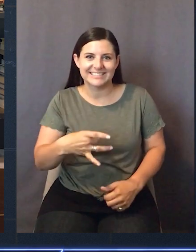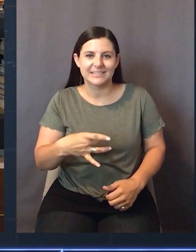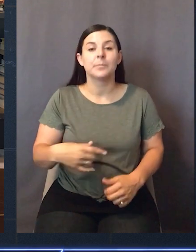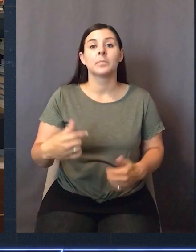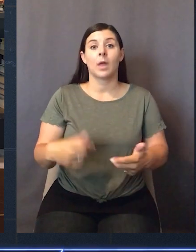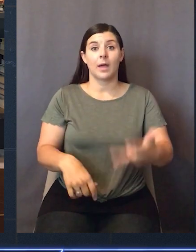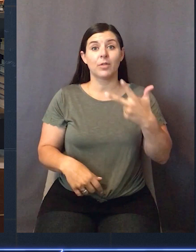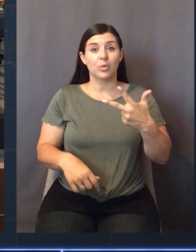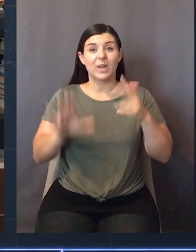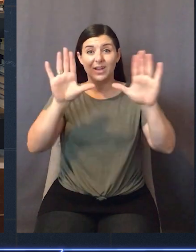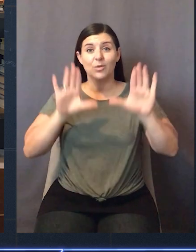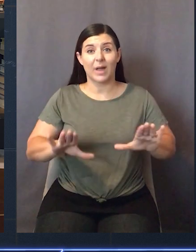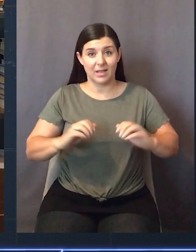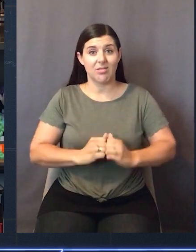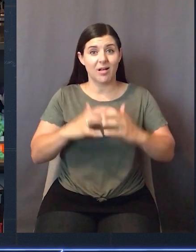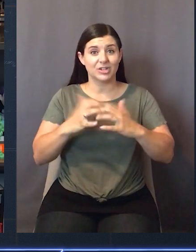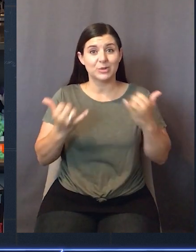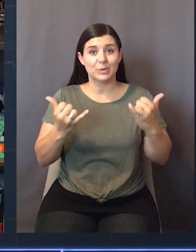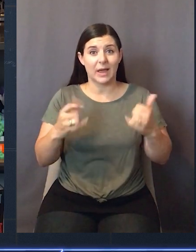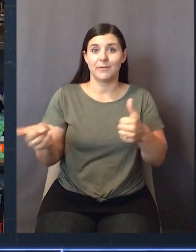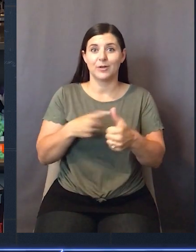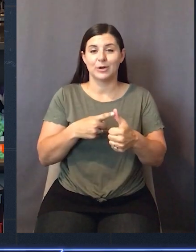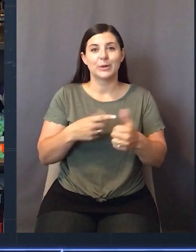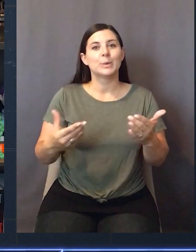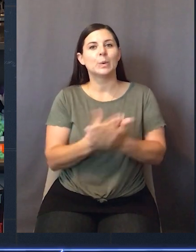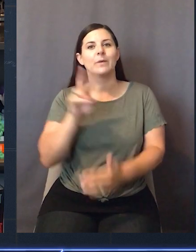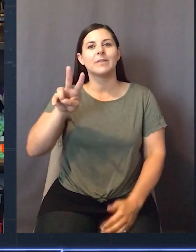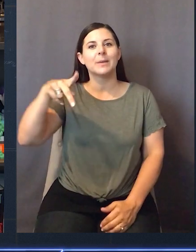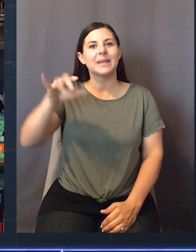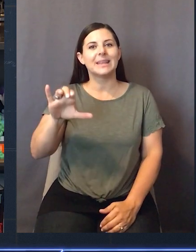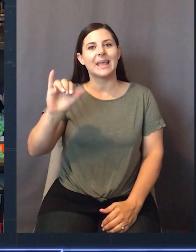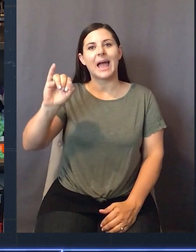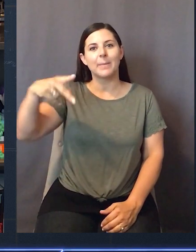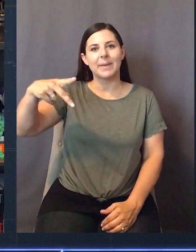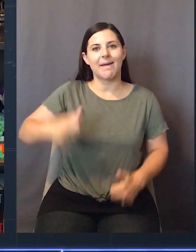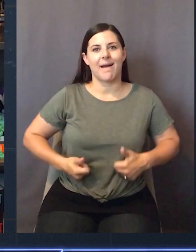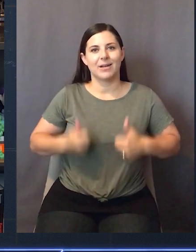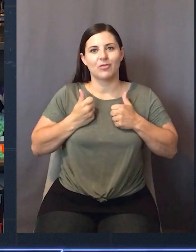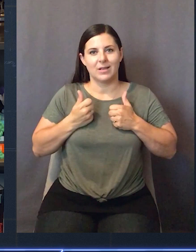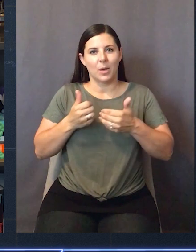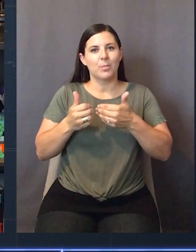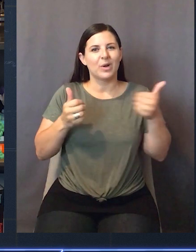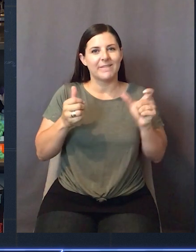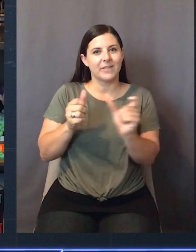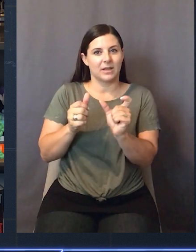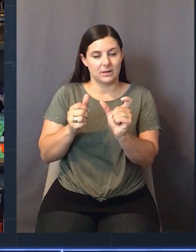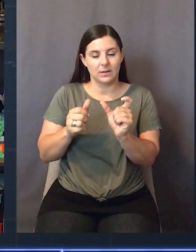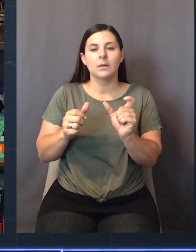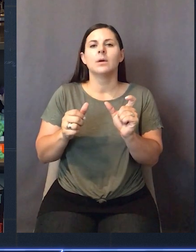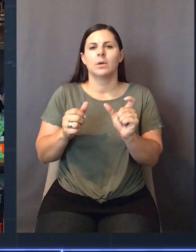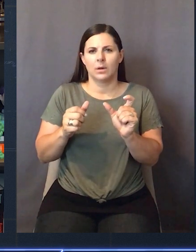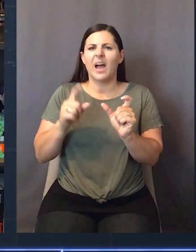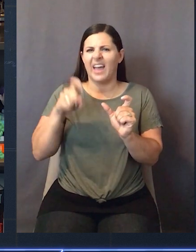I got three great launches for you today. The first one, new VPC IP address prefixes. It actually